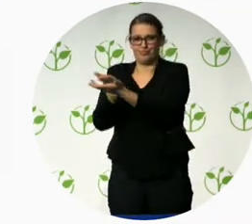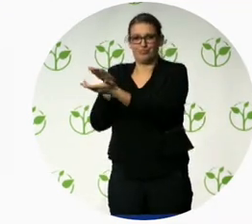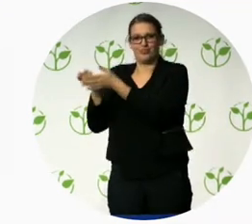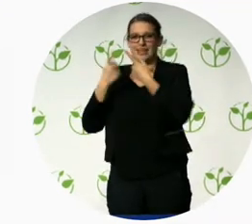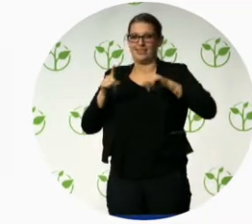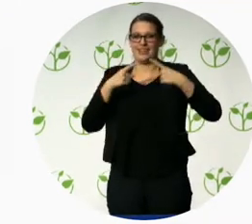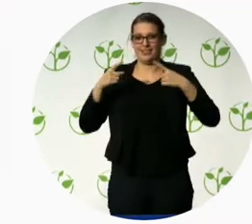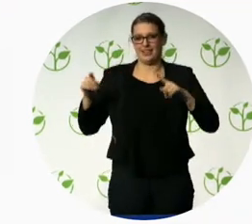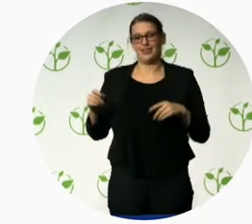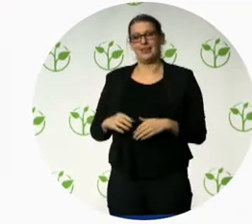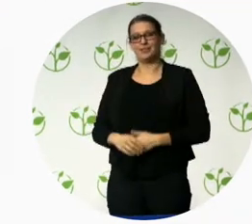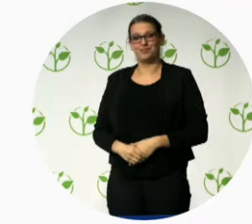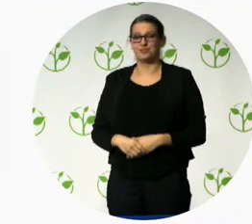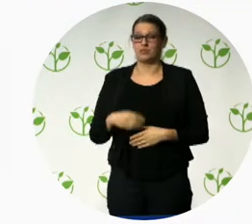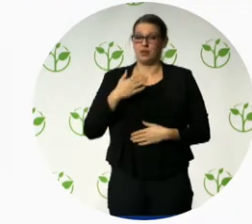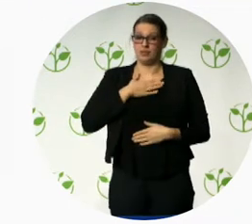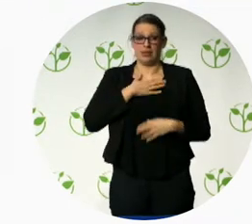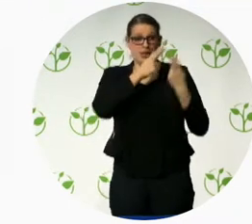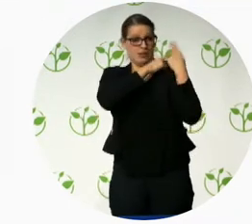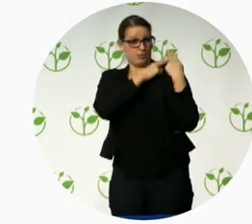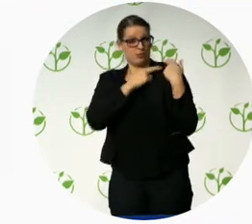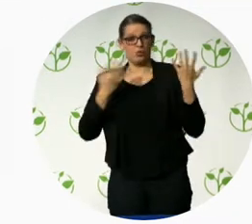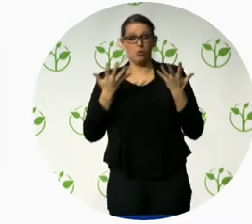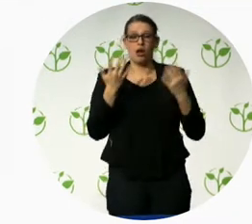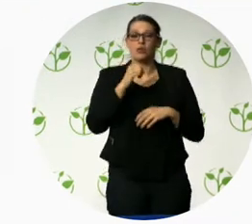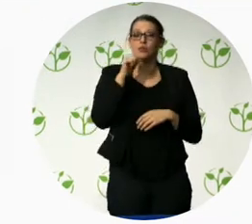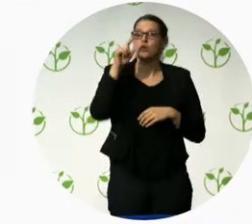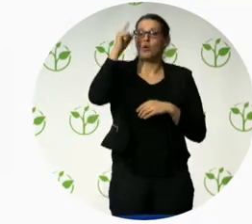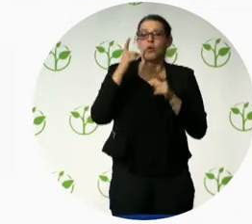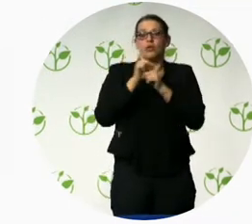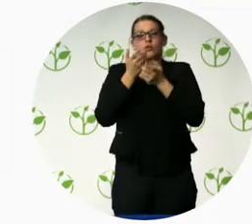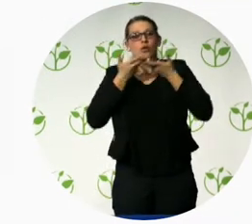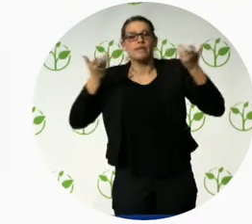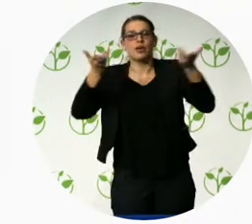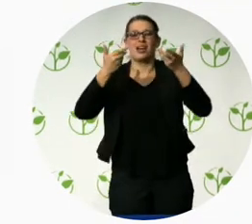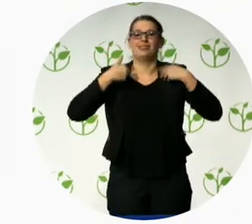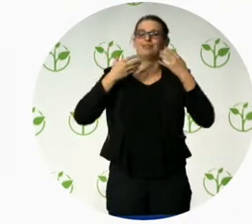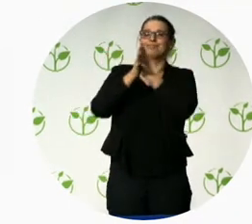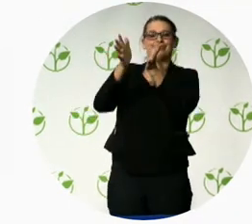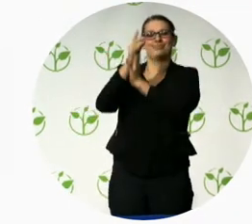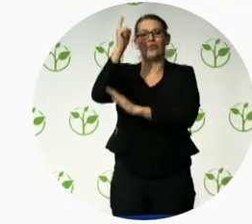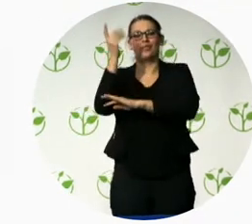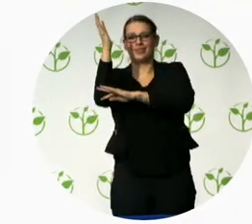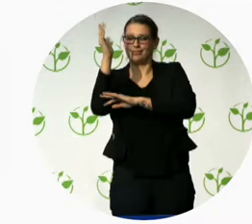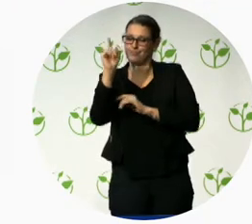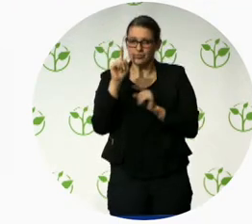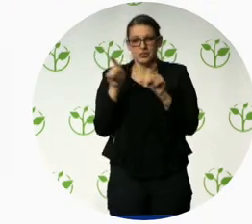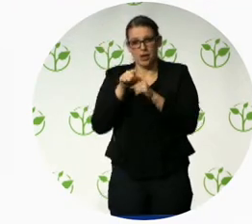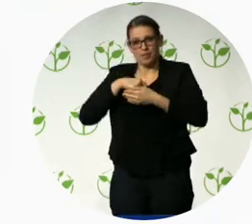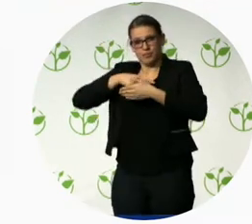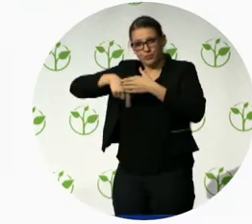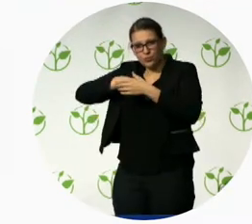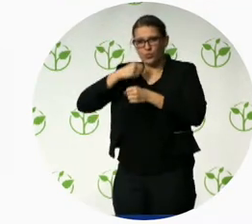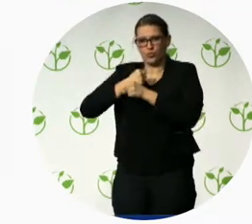to conferences and speak to amazing external audiences, which I love, but it's also to work internally at Microsoft. We have 130,000